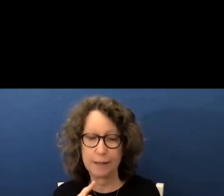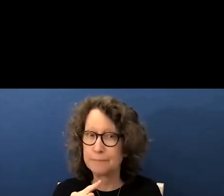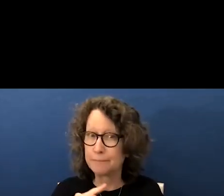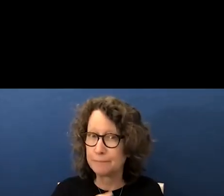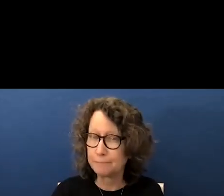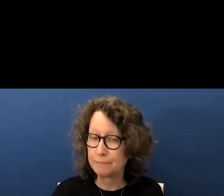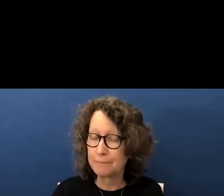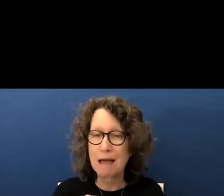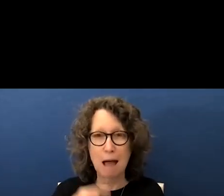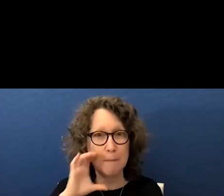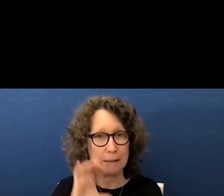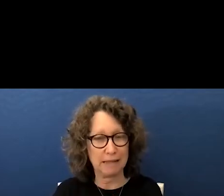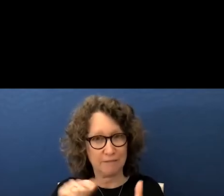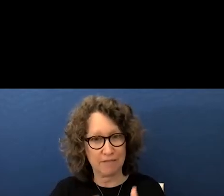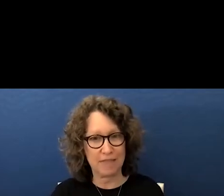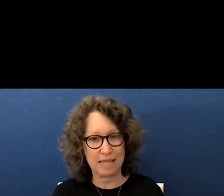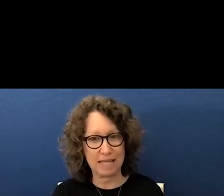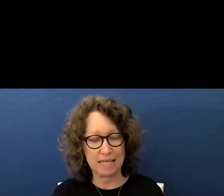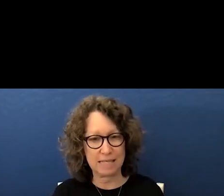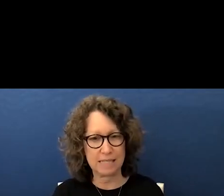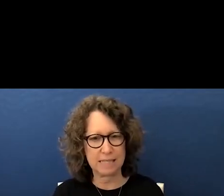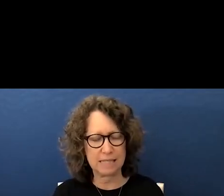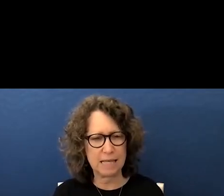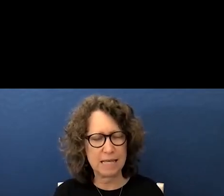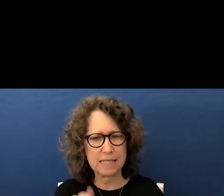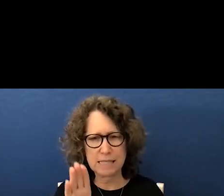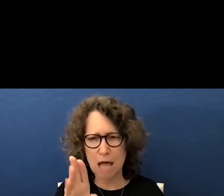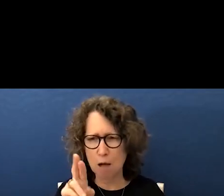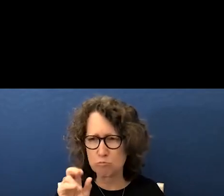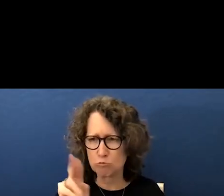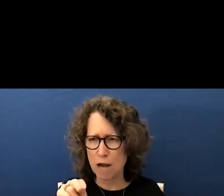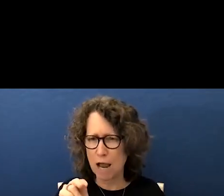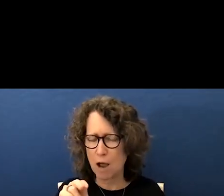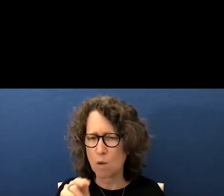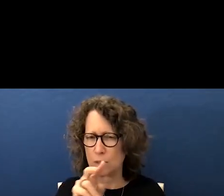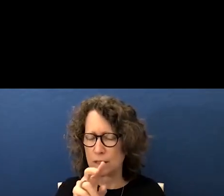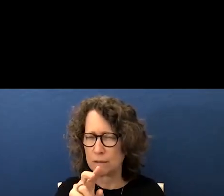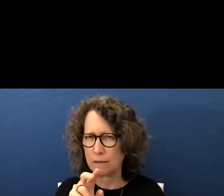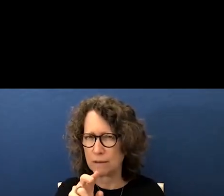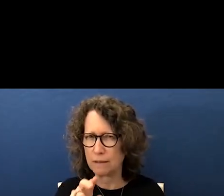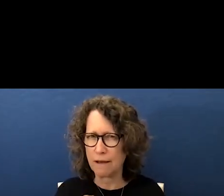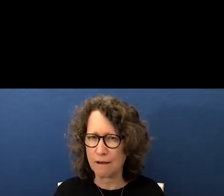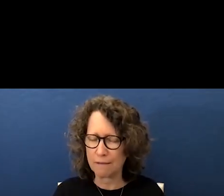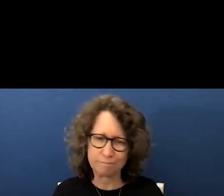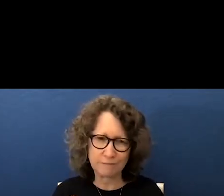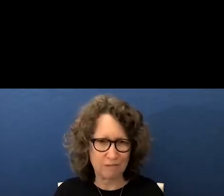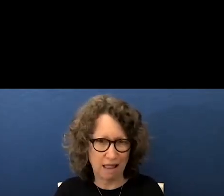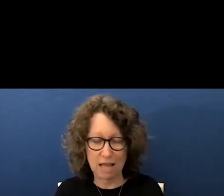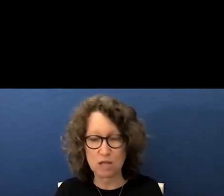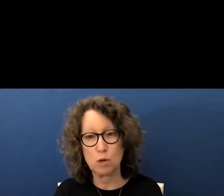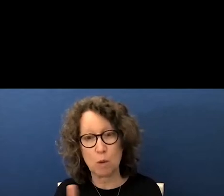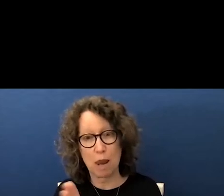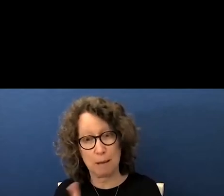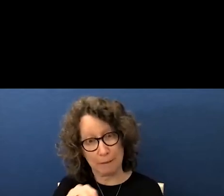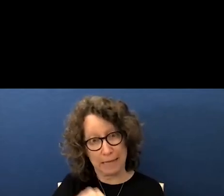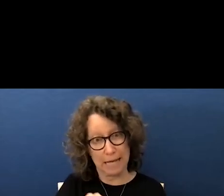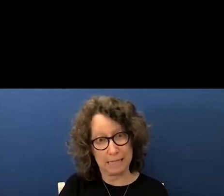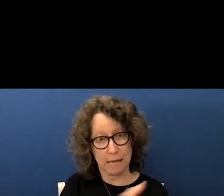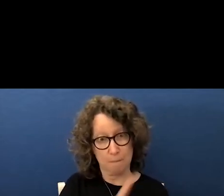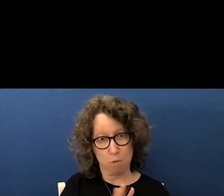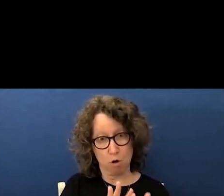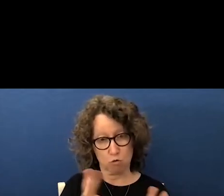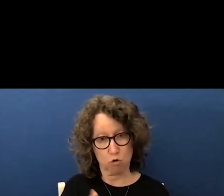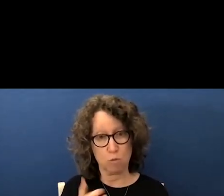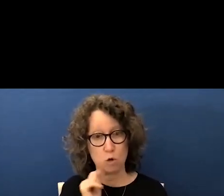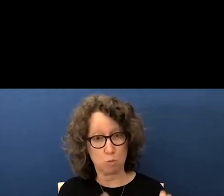i believe that this is a blatant brownock violation and discriminatory when you allow people inside the board room to